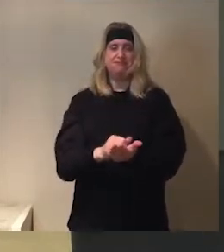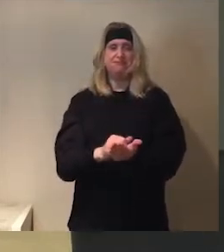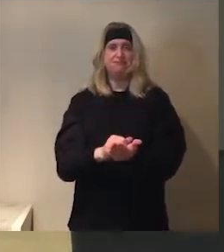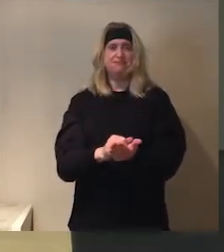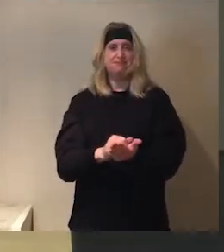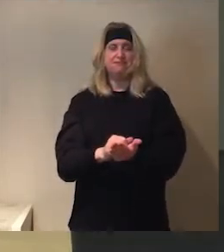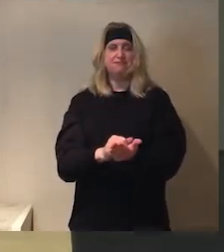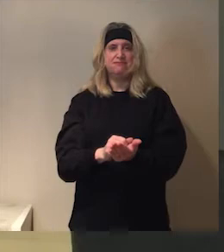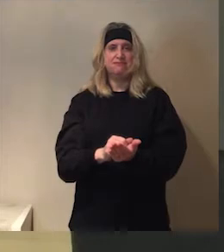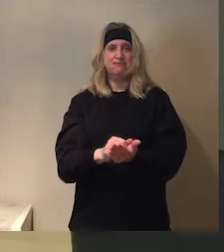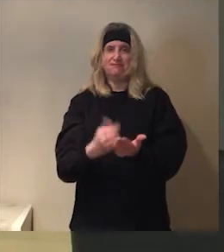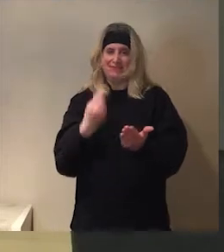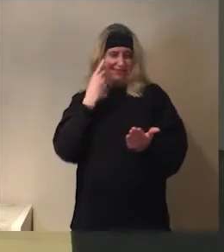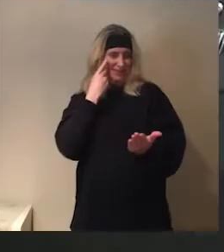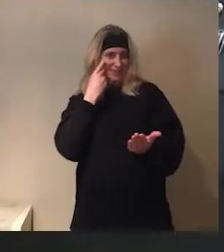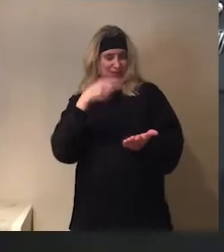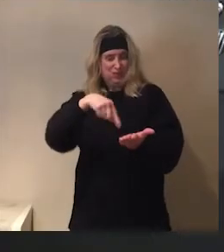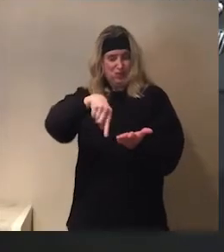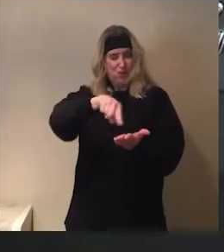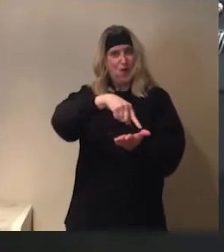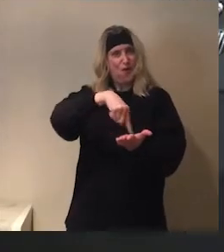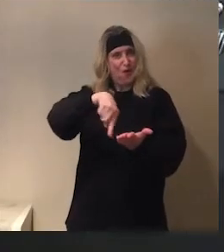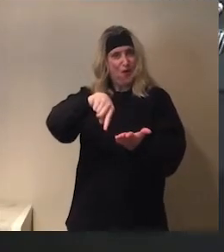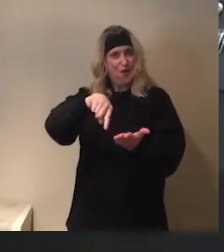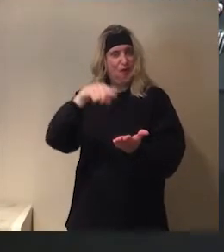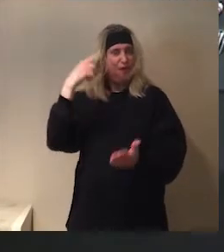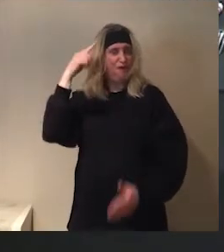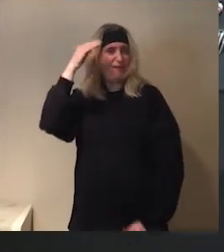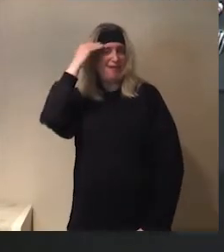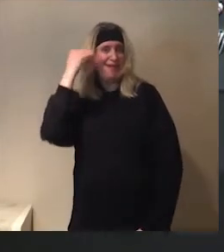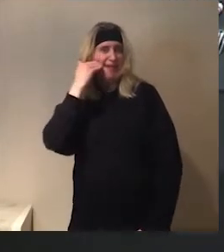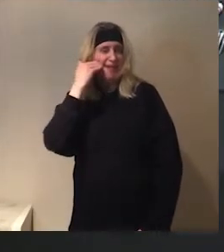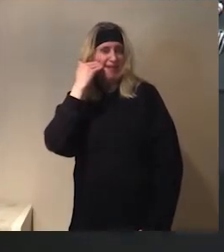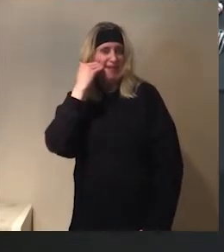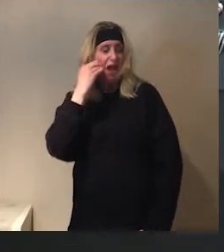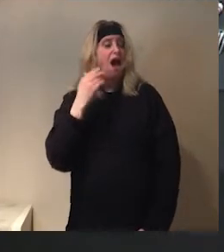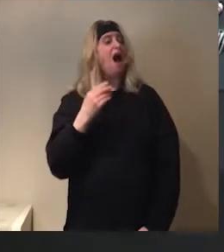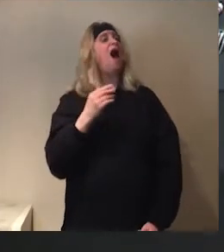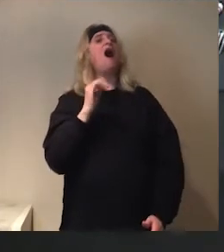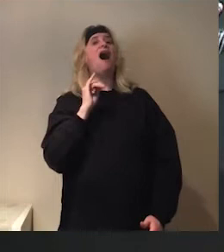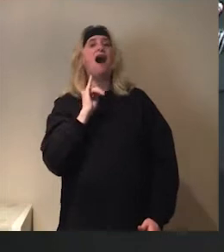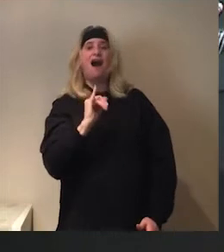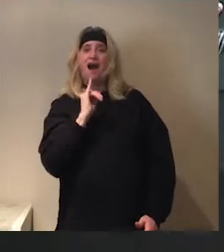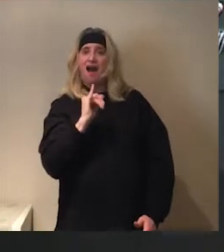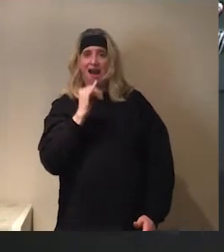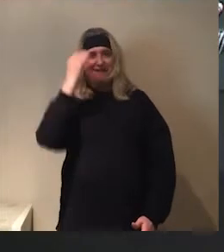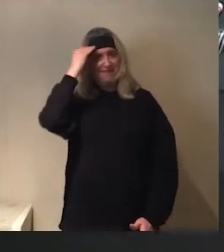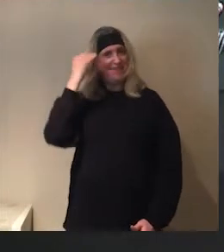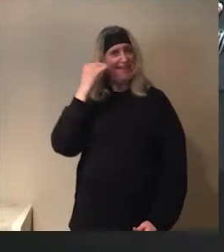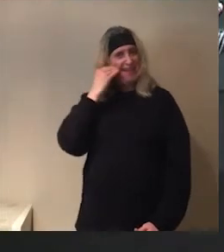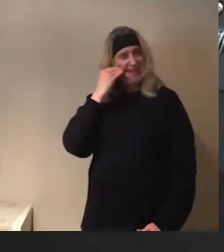have a circle for the head. Let's see. A circle for the head. head.